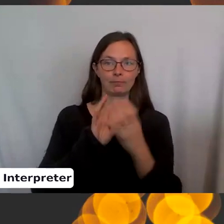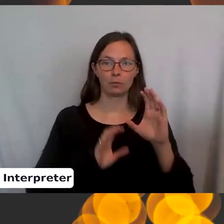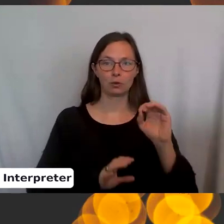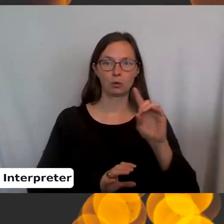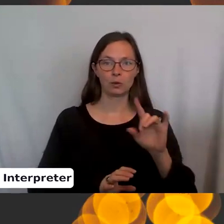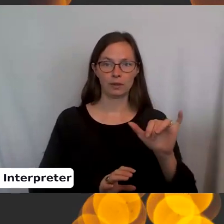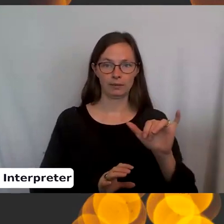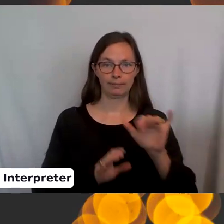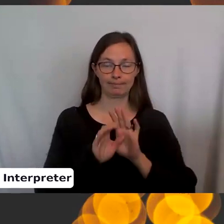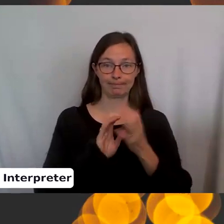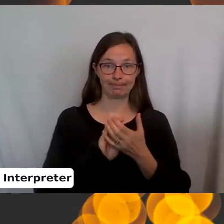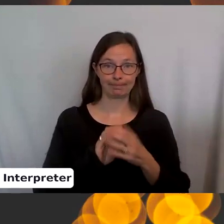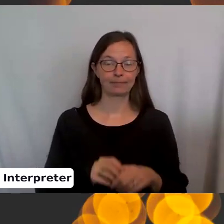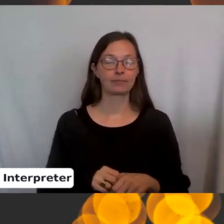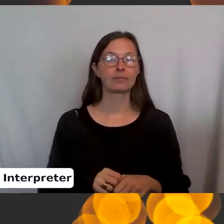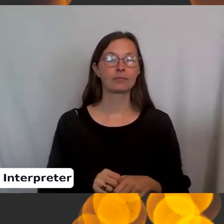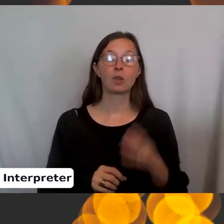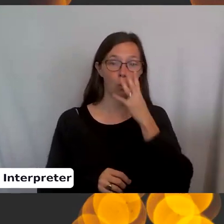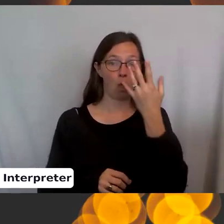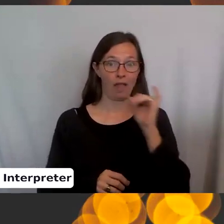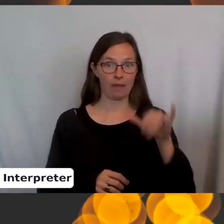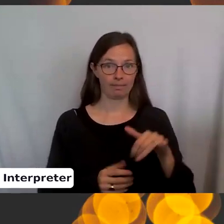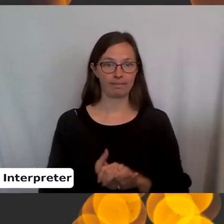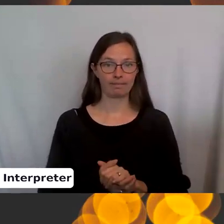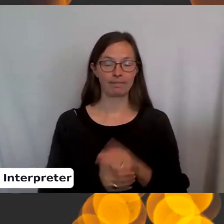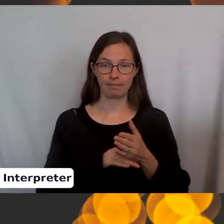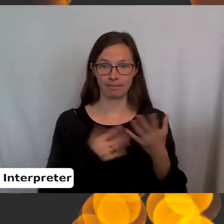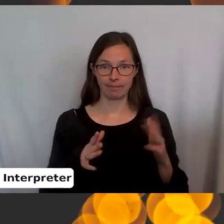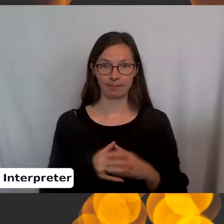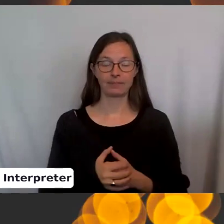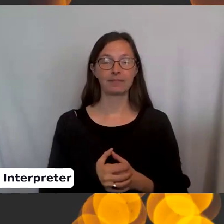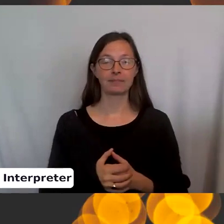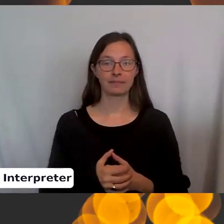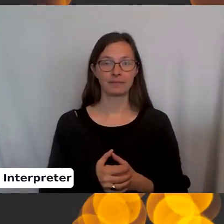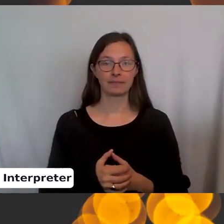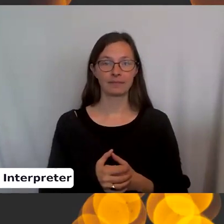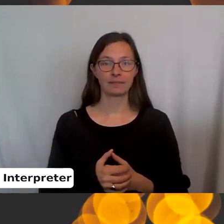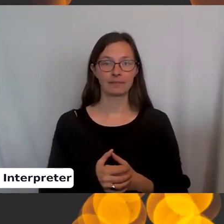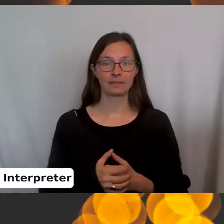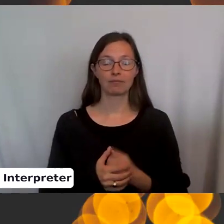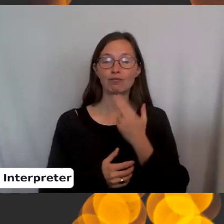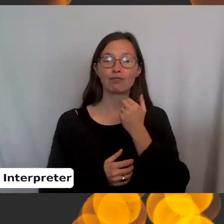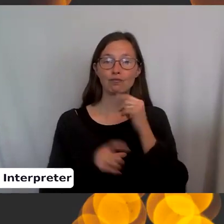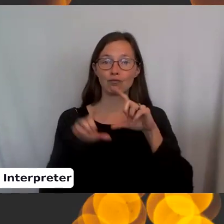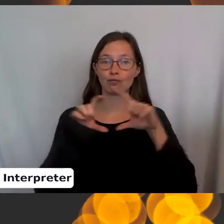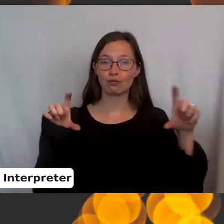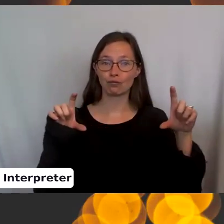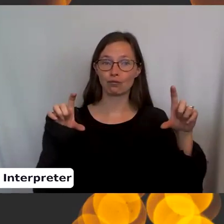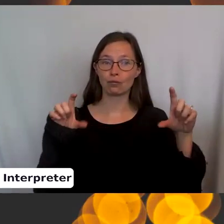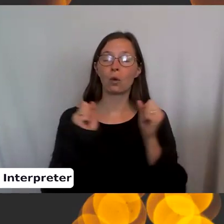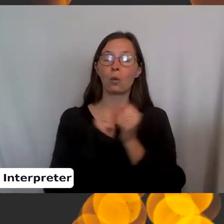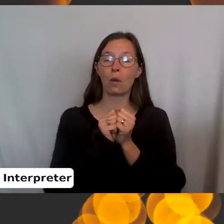it's going to look like this when we're done. It's just a little strip with a button and a loop.